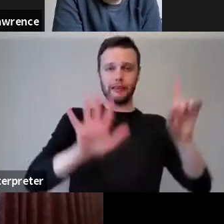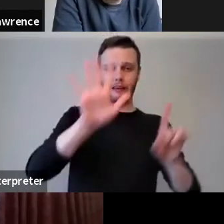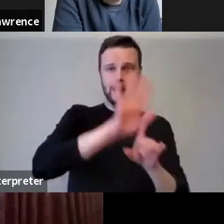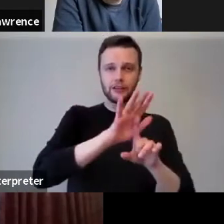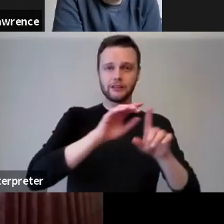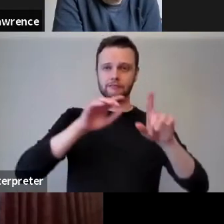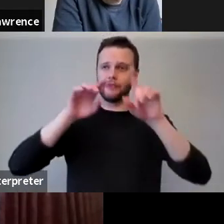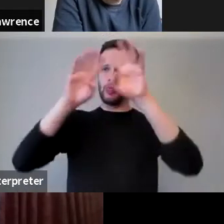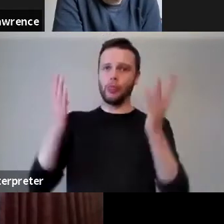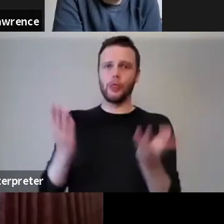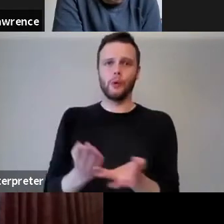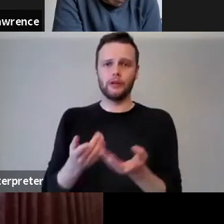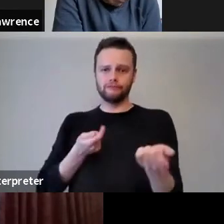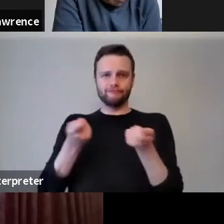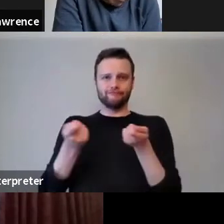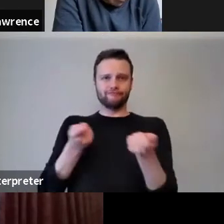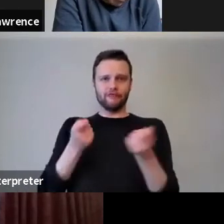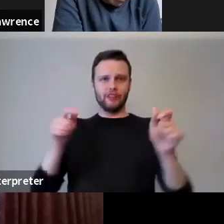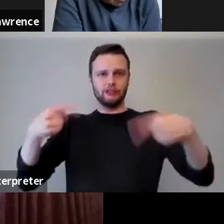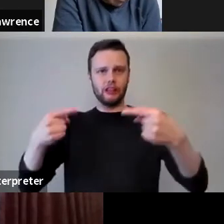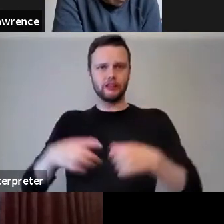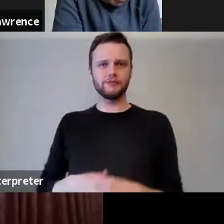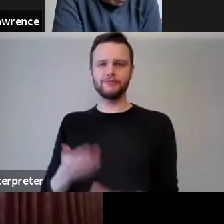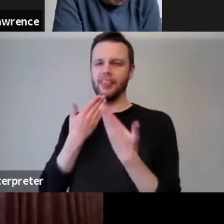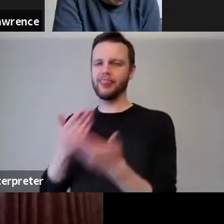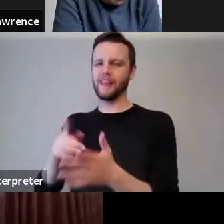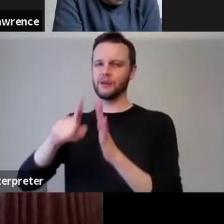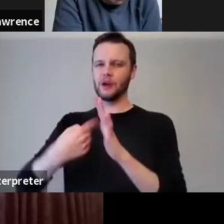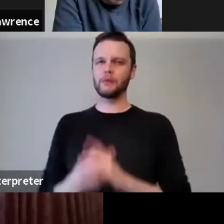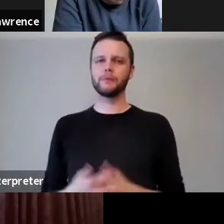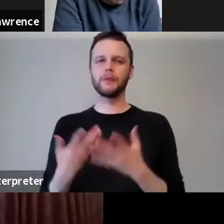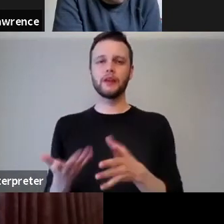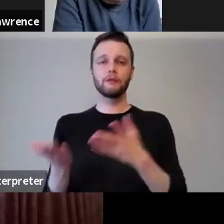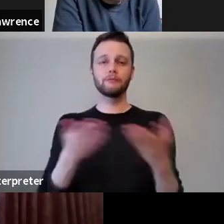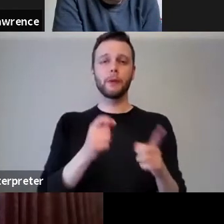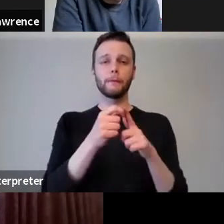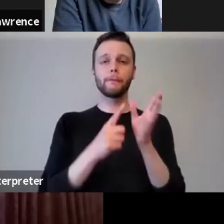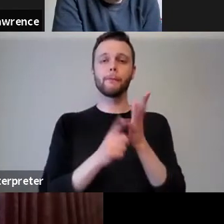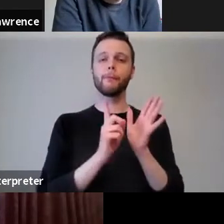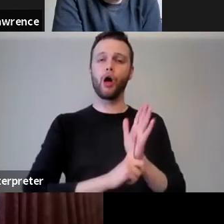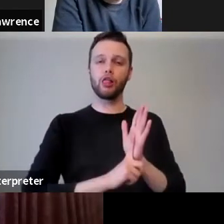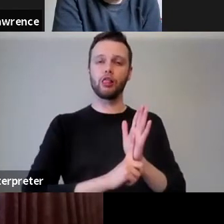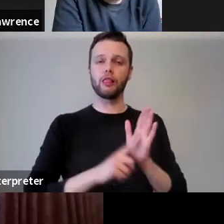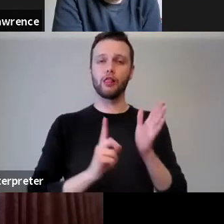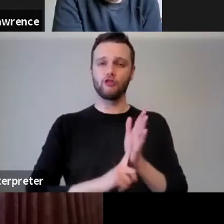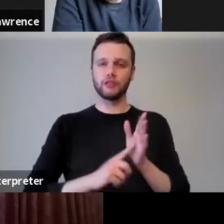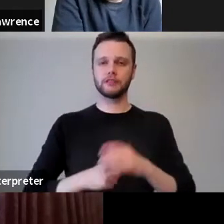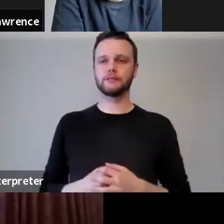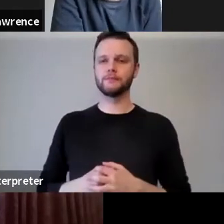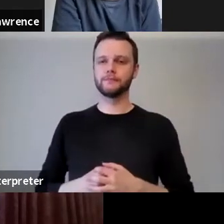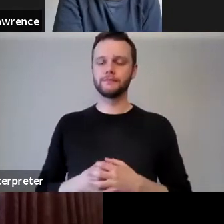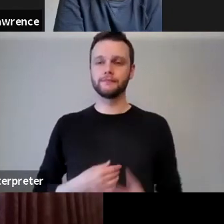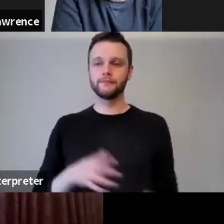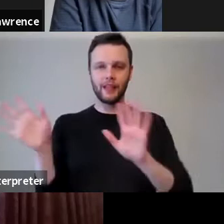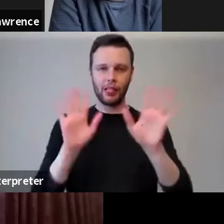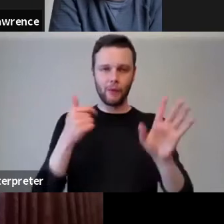world to tackle the challenge. Thank you Jaarmo. I'm going to move on to Paul. Paul Lawrence. Hi, I'm